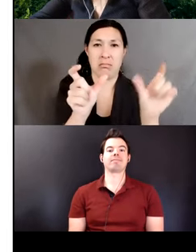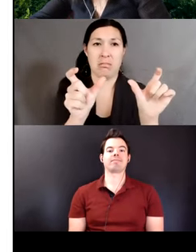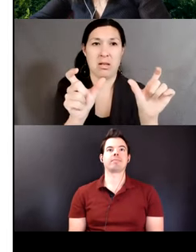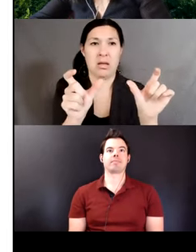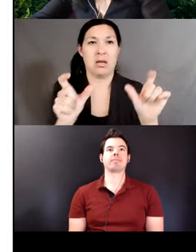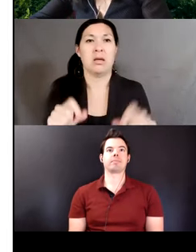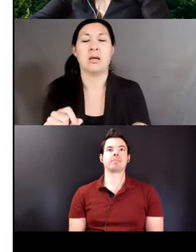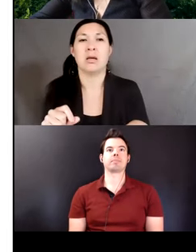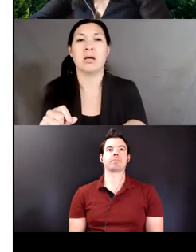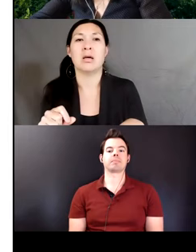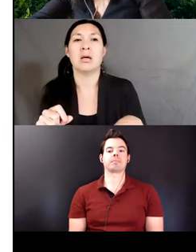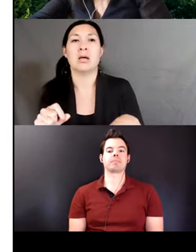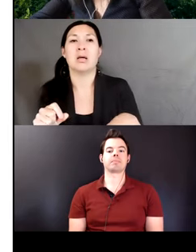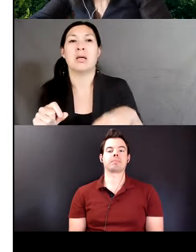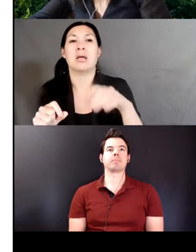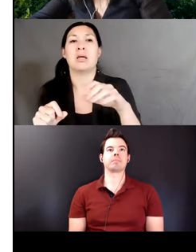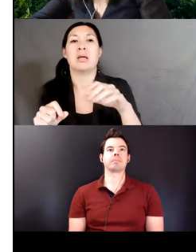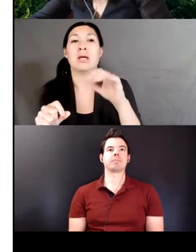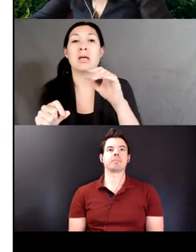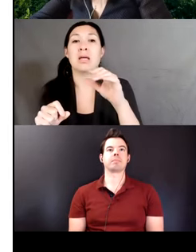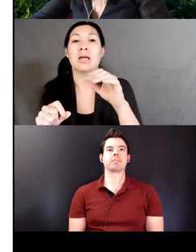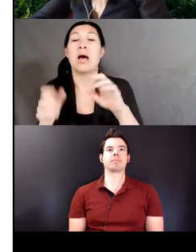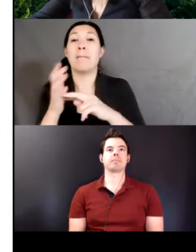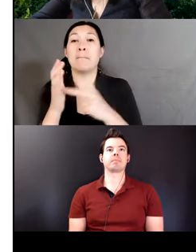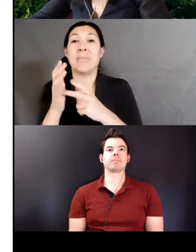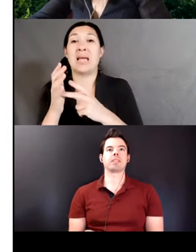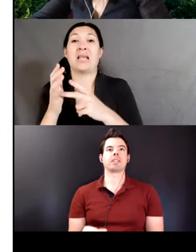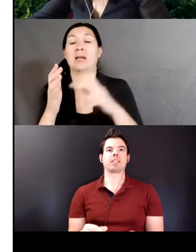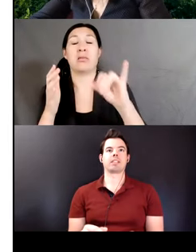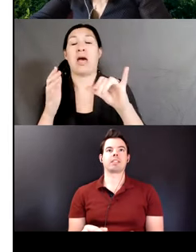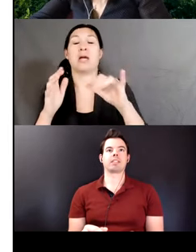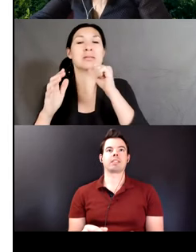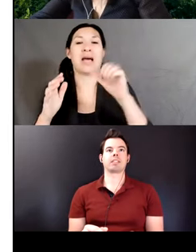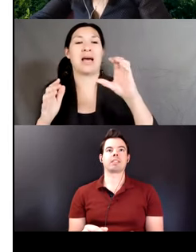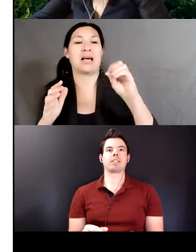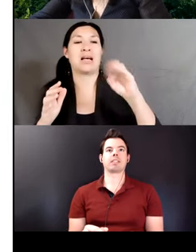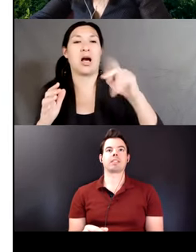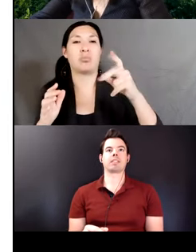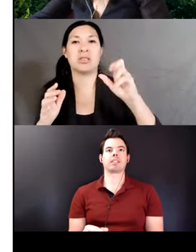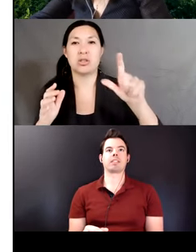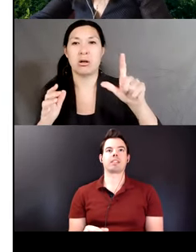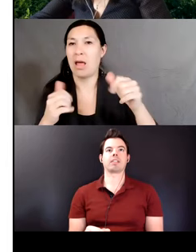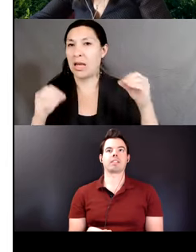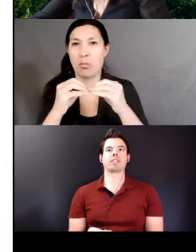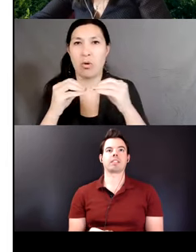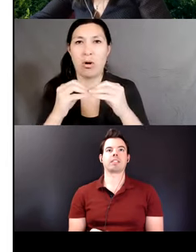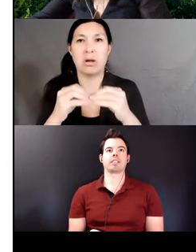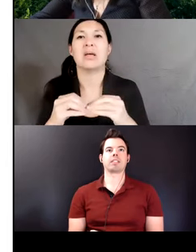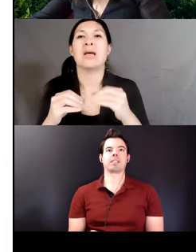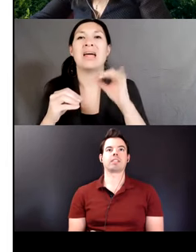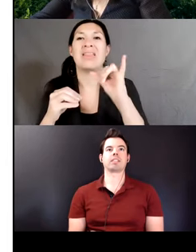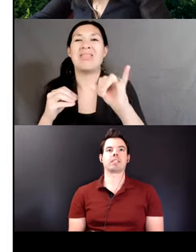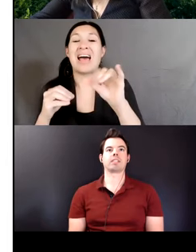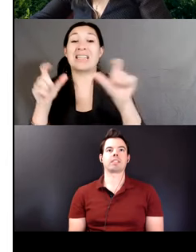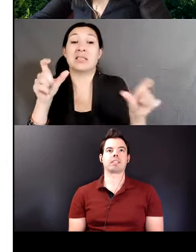vowel change, the meaning is no longer compositional. There are many of those suffixes that I will be calling complex suffixes